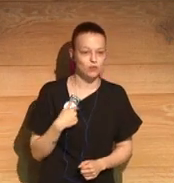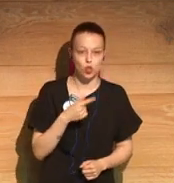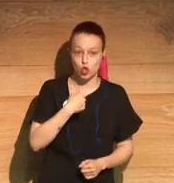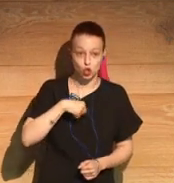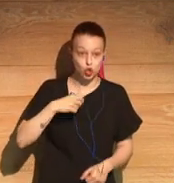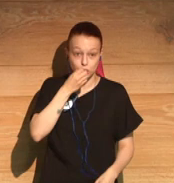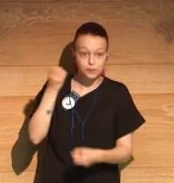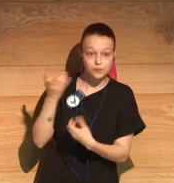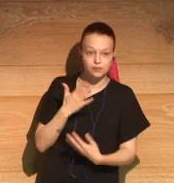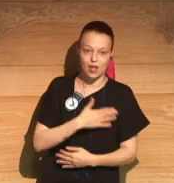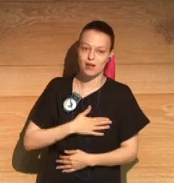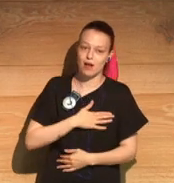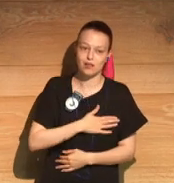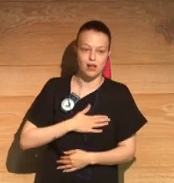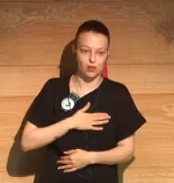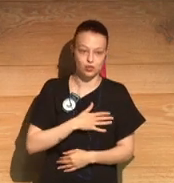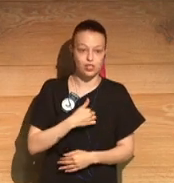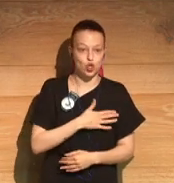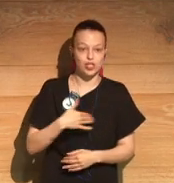Well, we'd love to receive you here